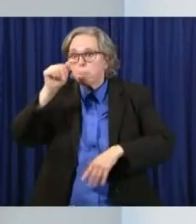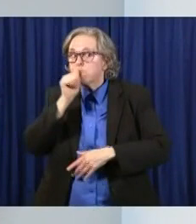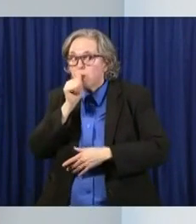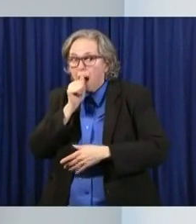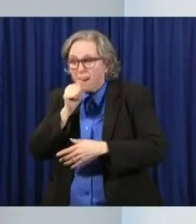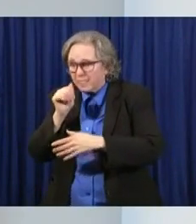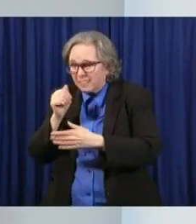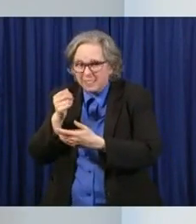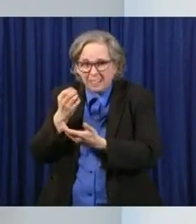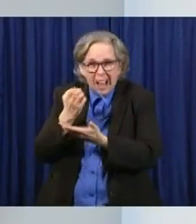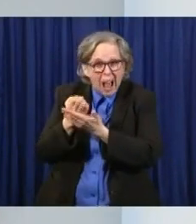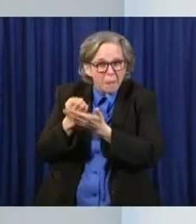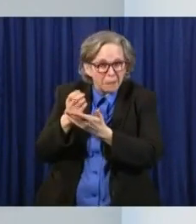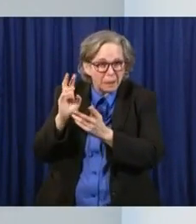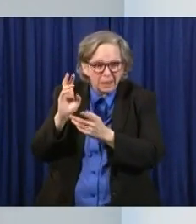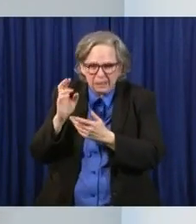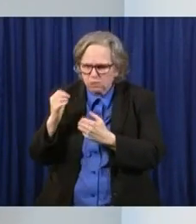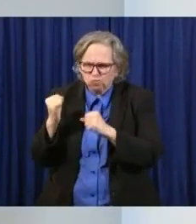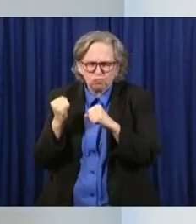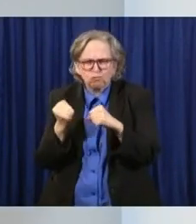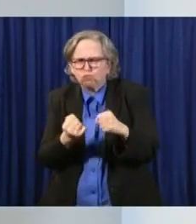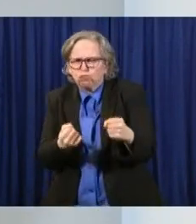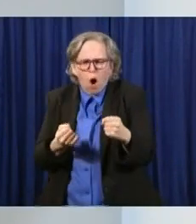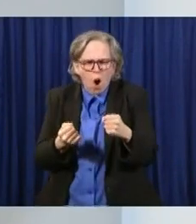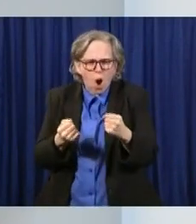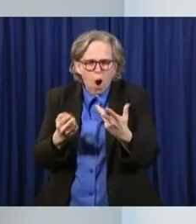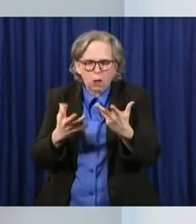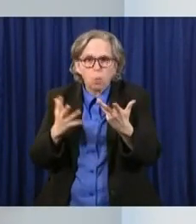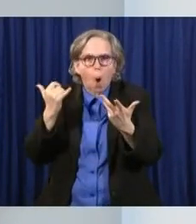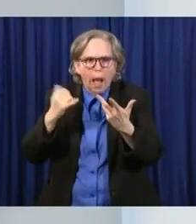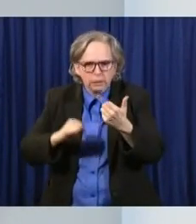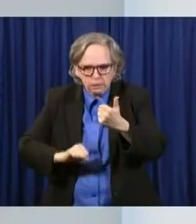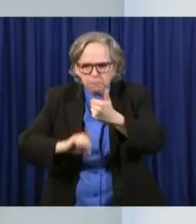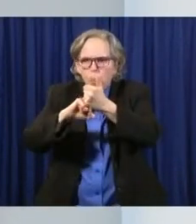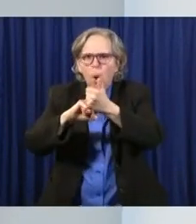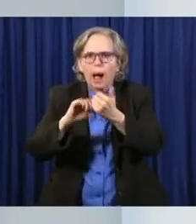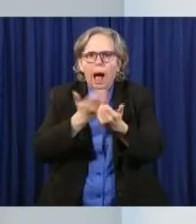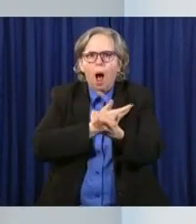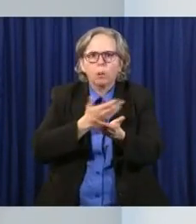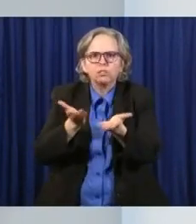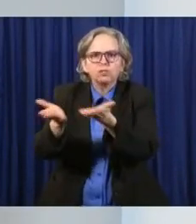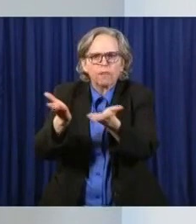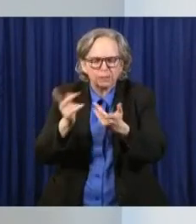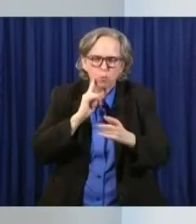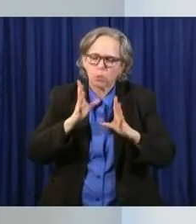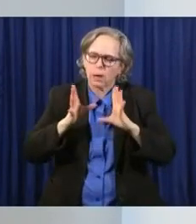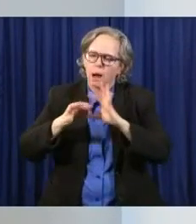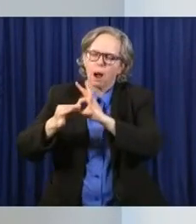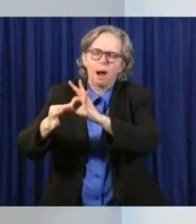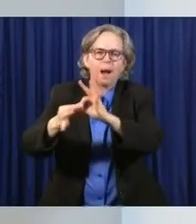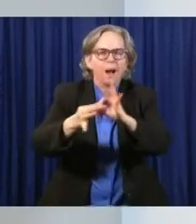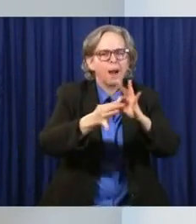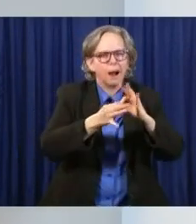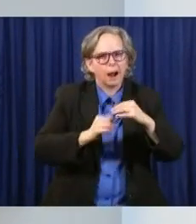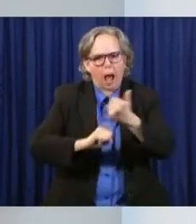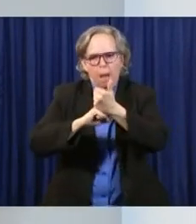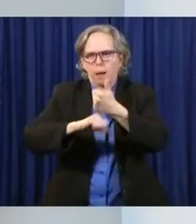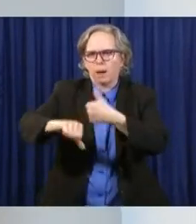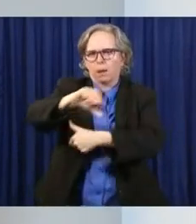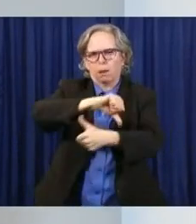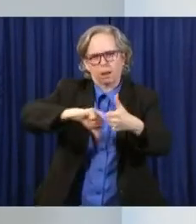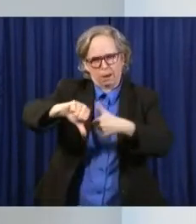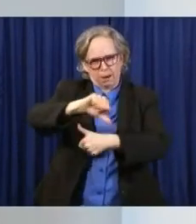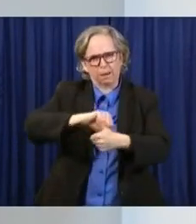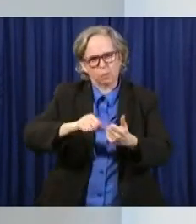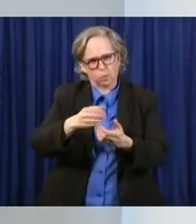can be as robust as possible. They all fit together. And we have to design a policy. The governor is in charge of